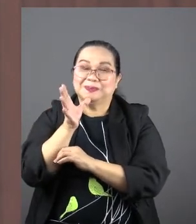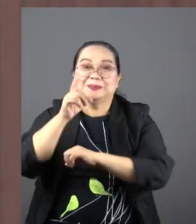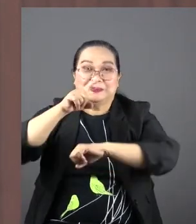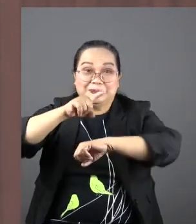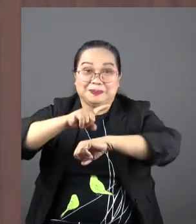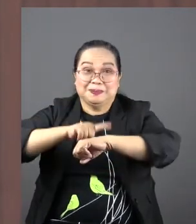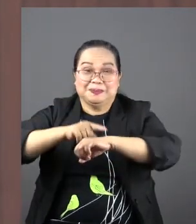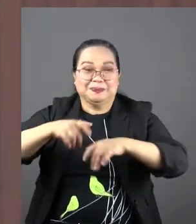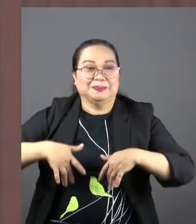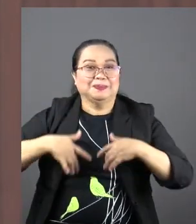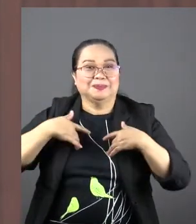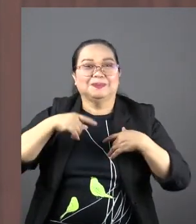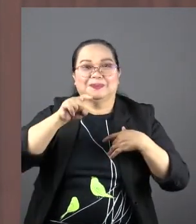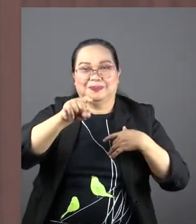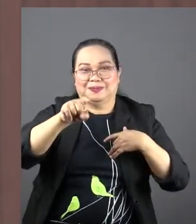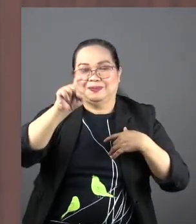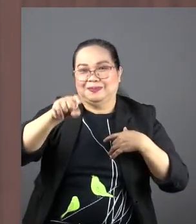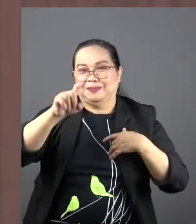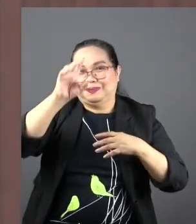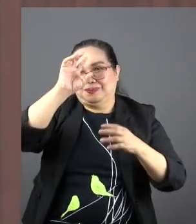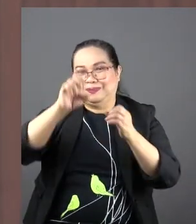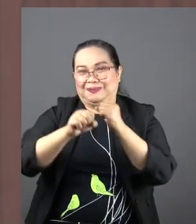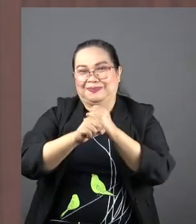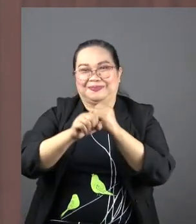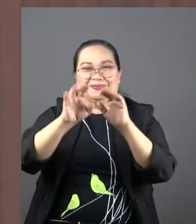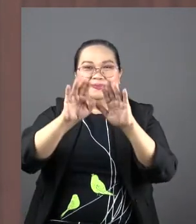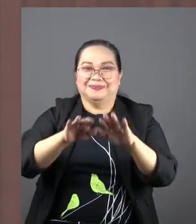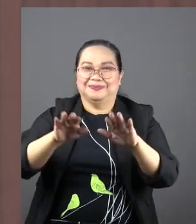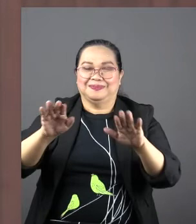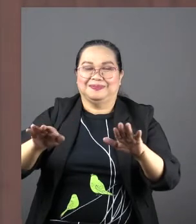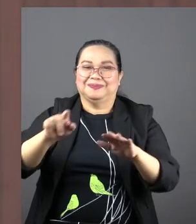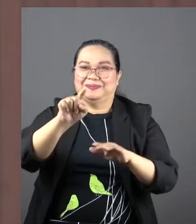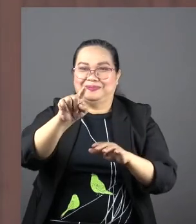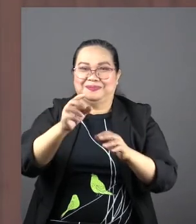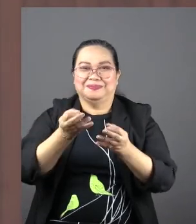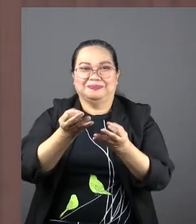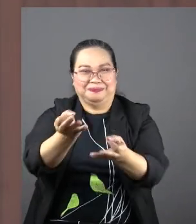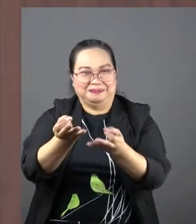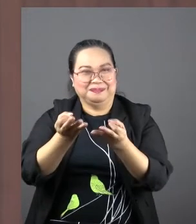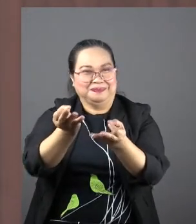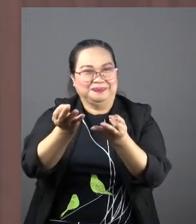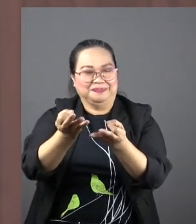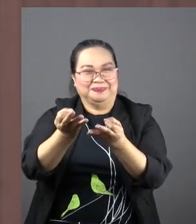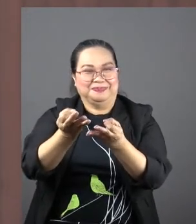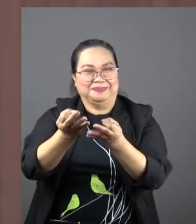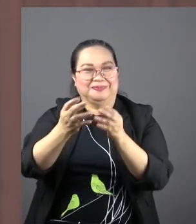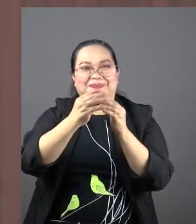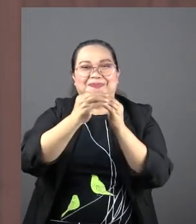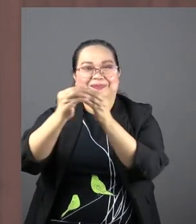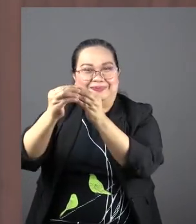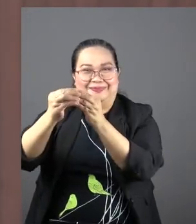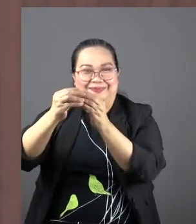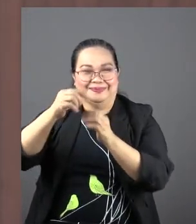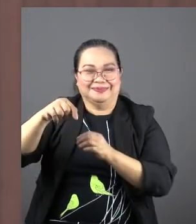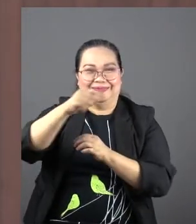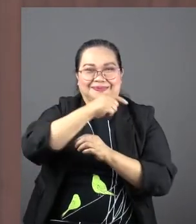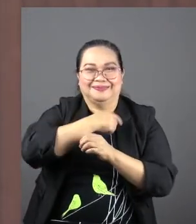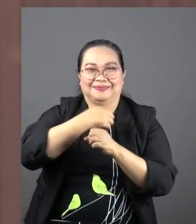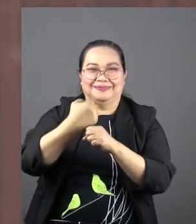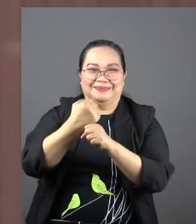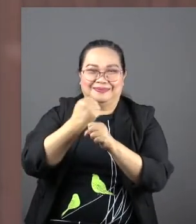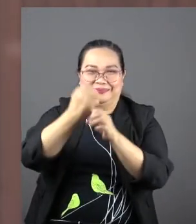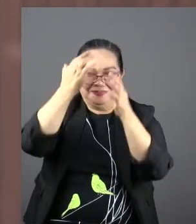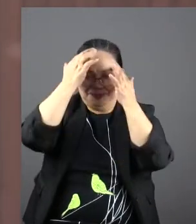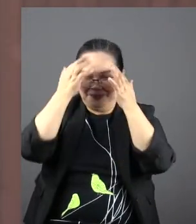stage in life, we must learn to trust the children we raised. To lead us. To make decisions